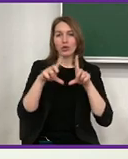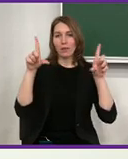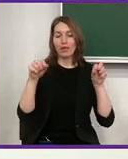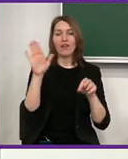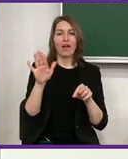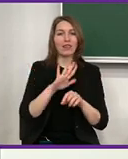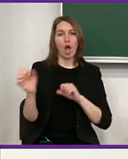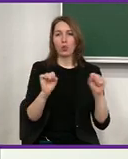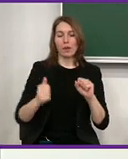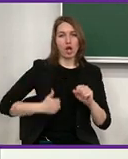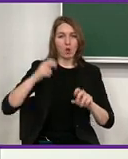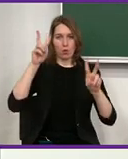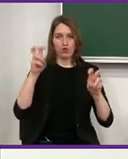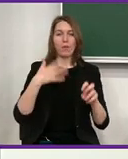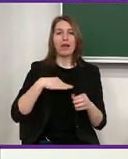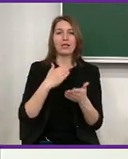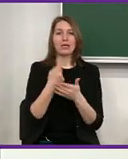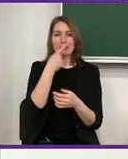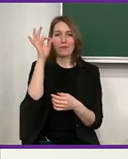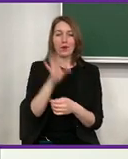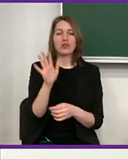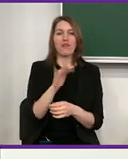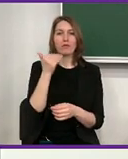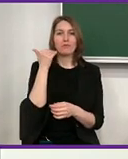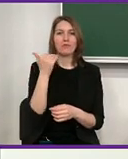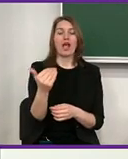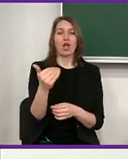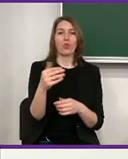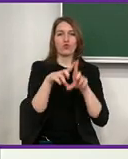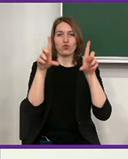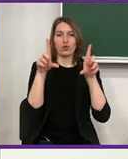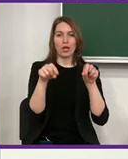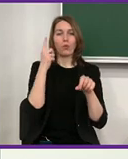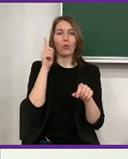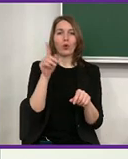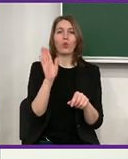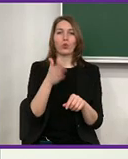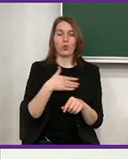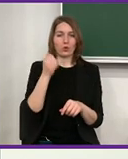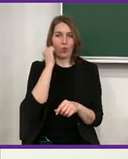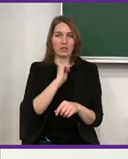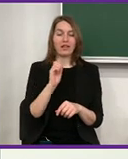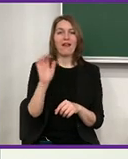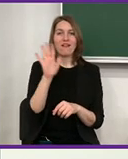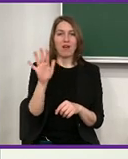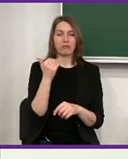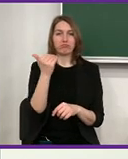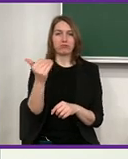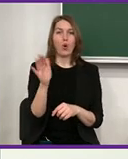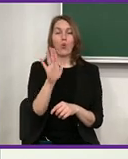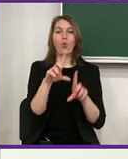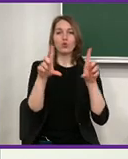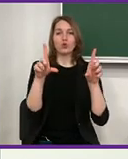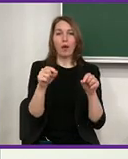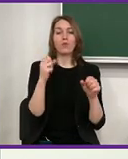As it was told, I represent Valsts nekustami īpašumi, Sarmita Ozola,